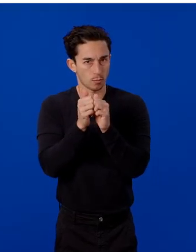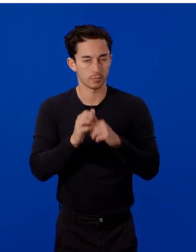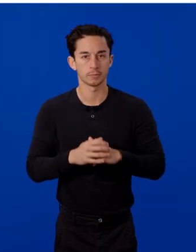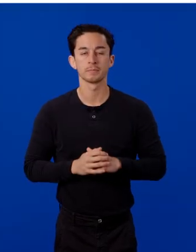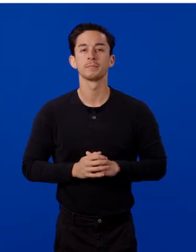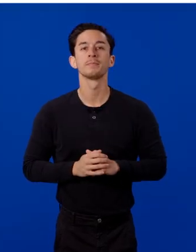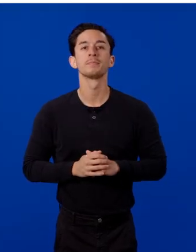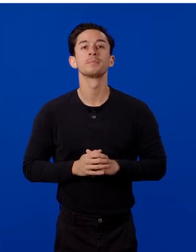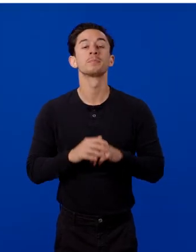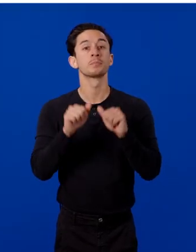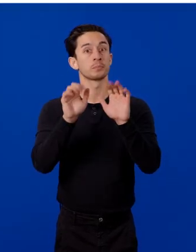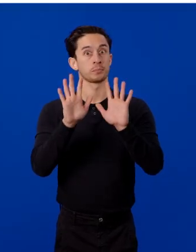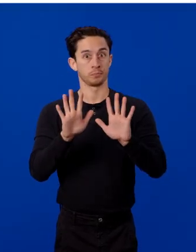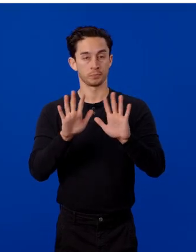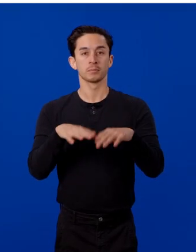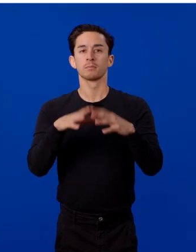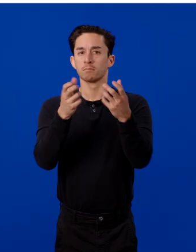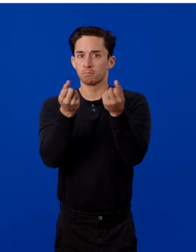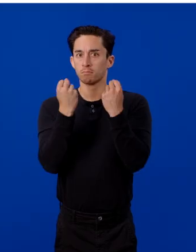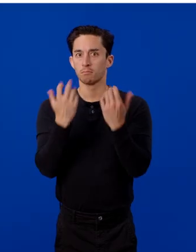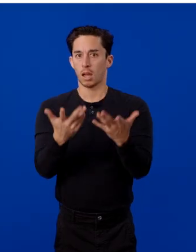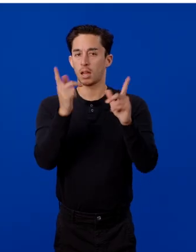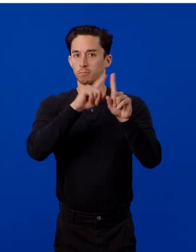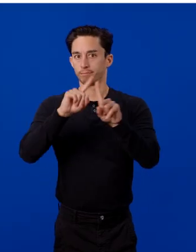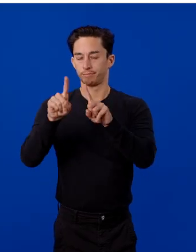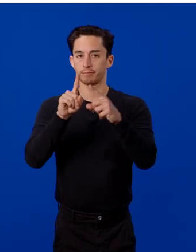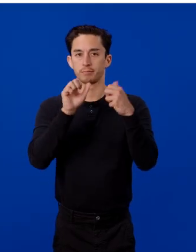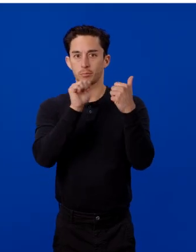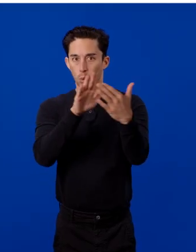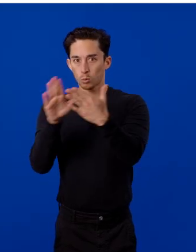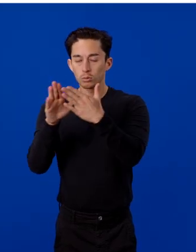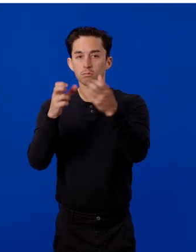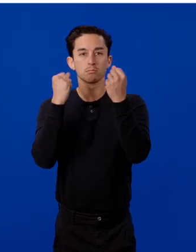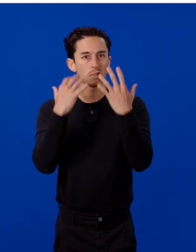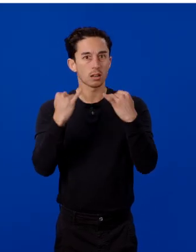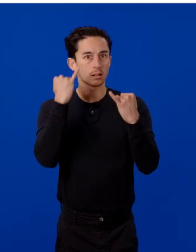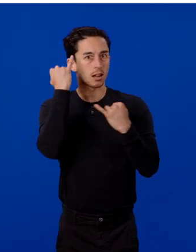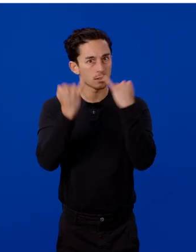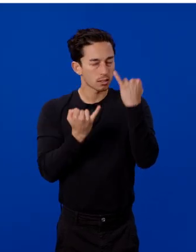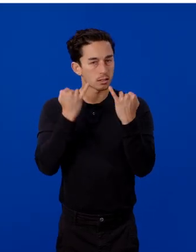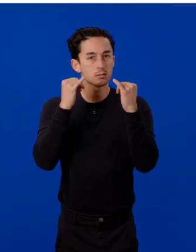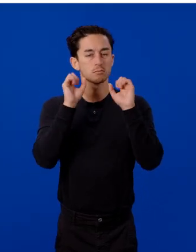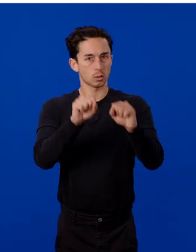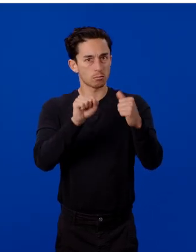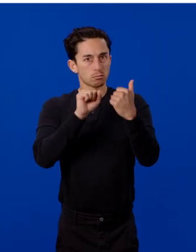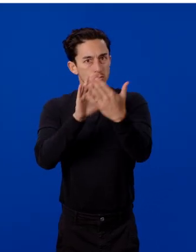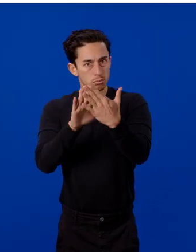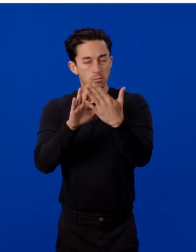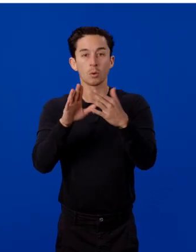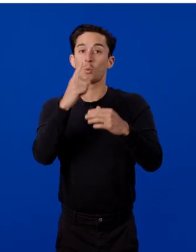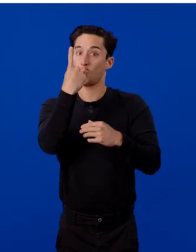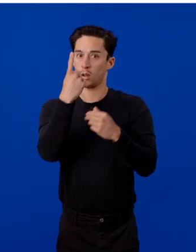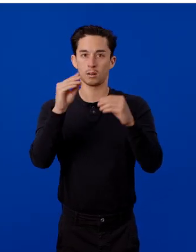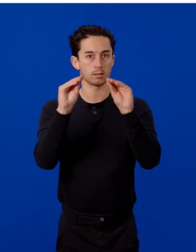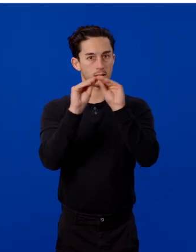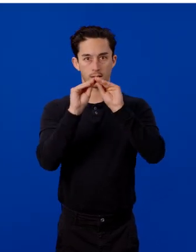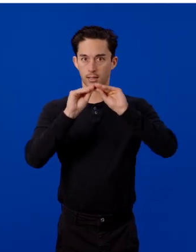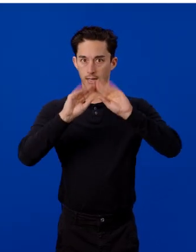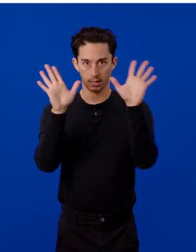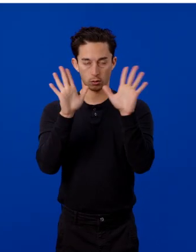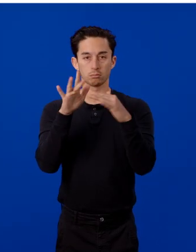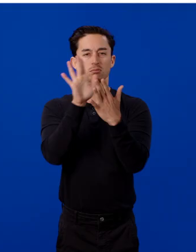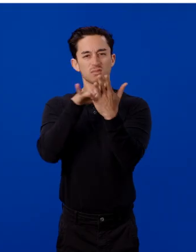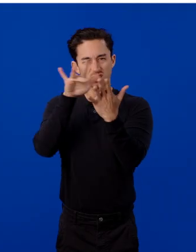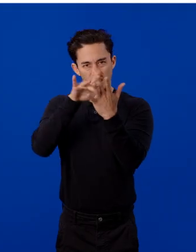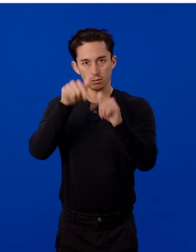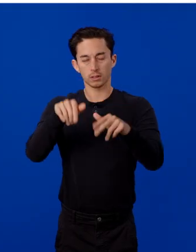Now, while there's many approaches and ideas you can tackle, one thing is clear. At the heart of